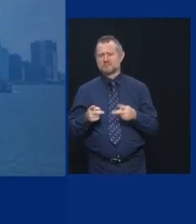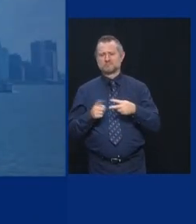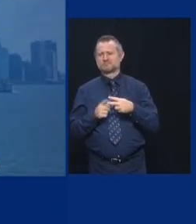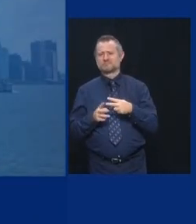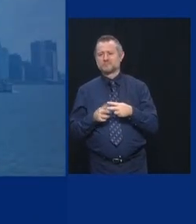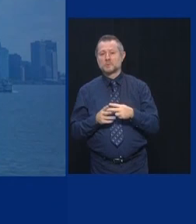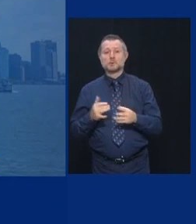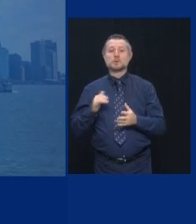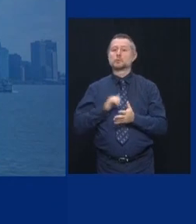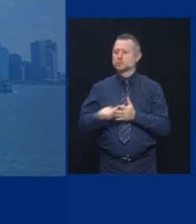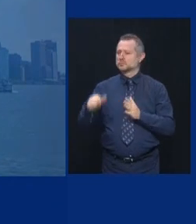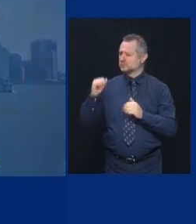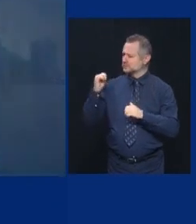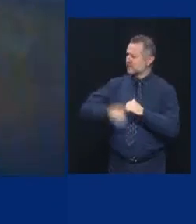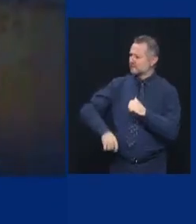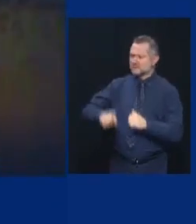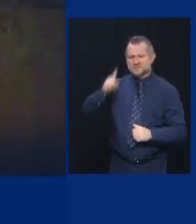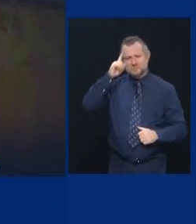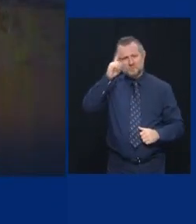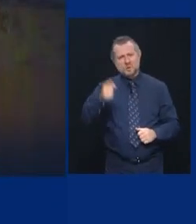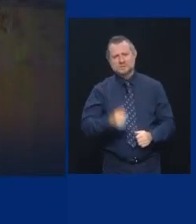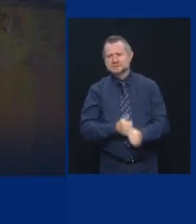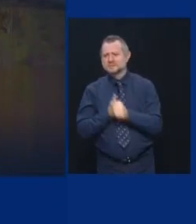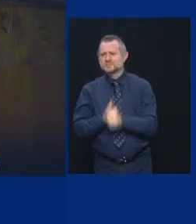tough, smart, disciplined.